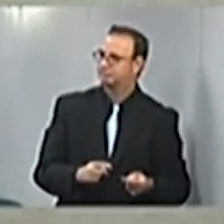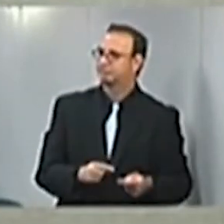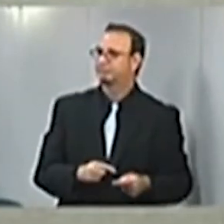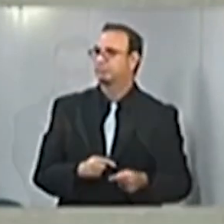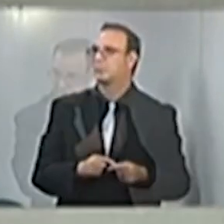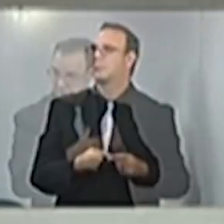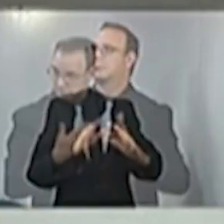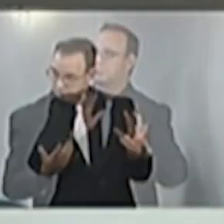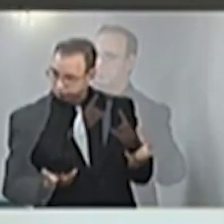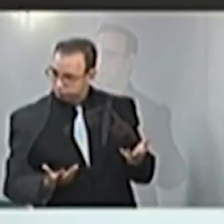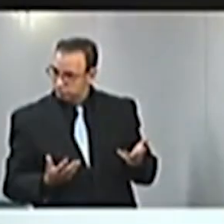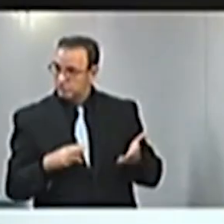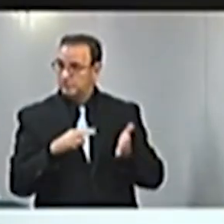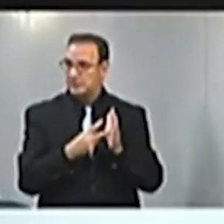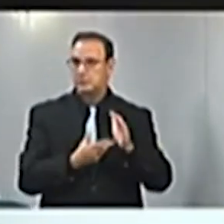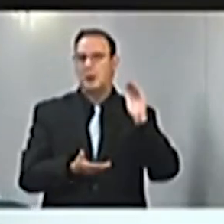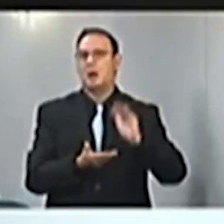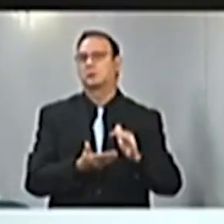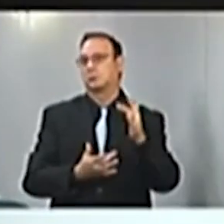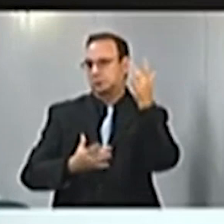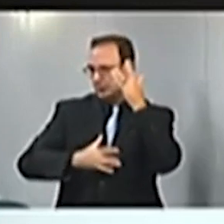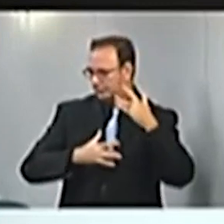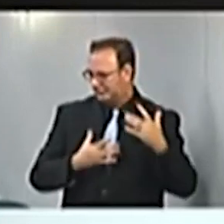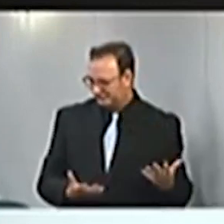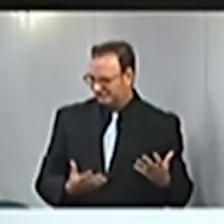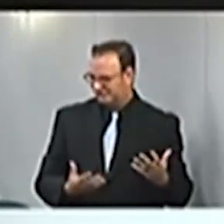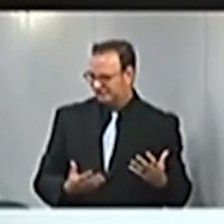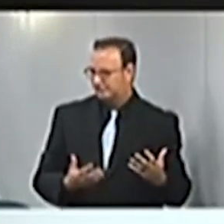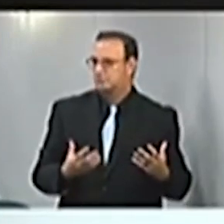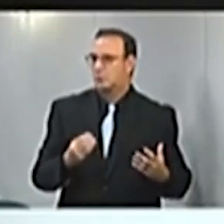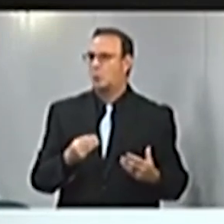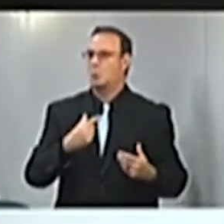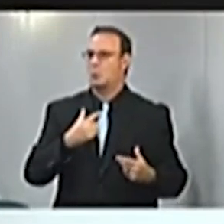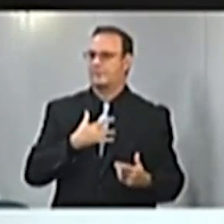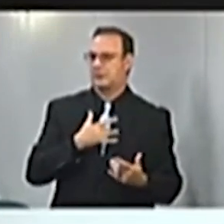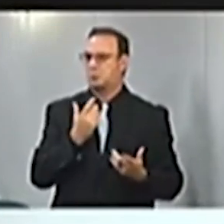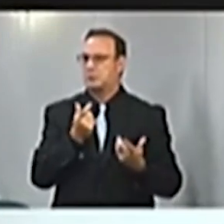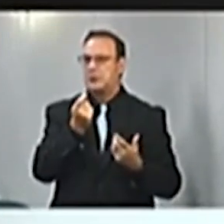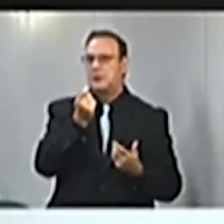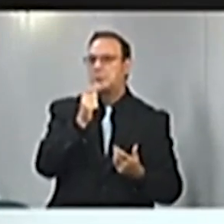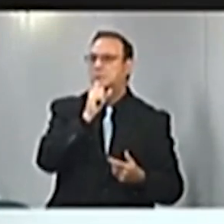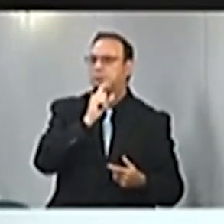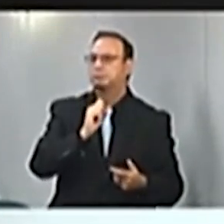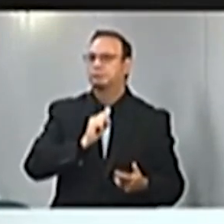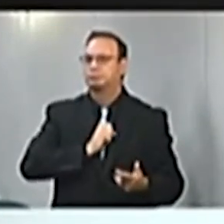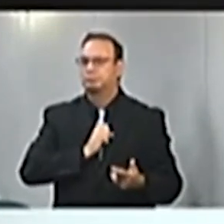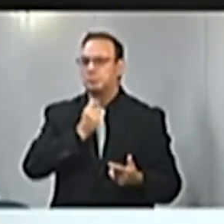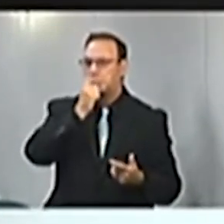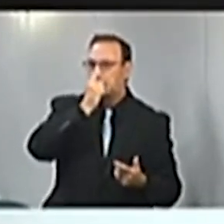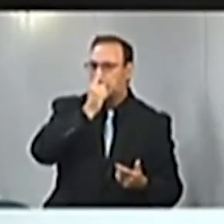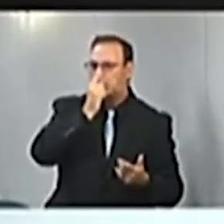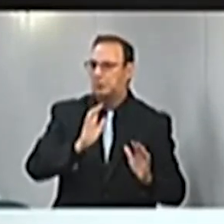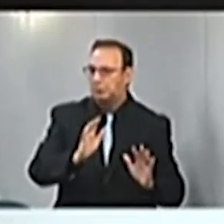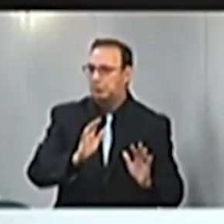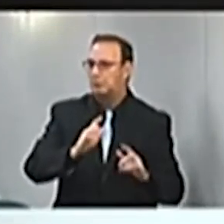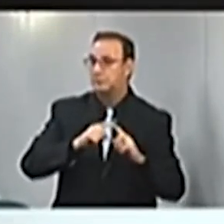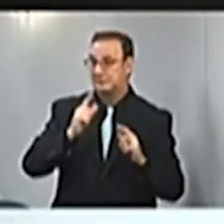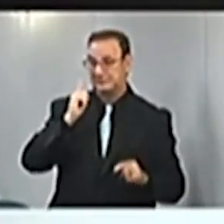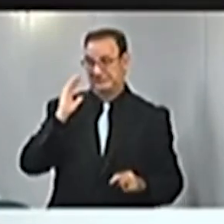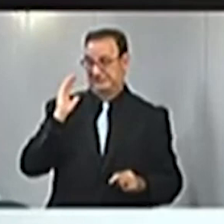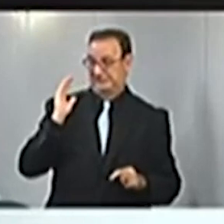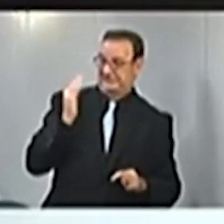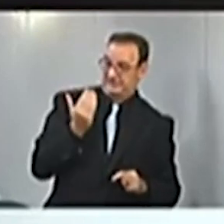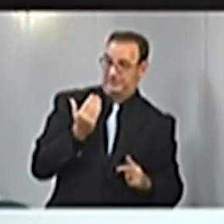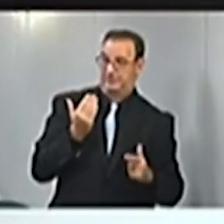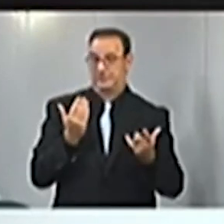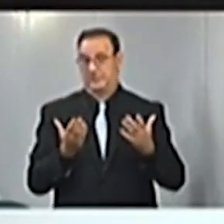the state of play is on that? So the news is actually very, very good. It looks like the disease is not as lethal as we thought.